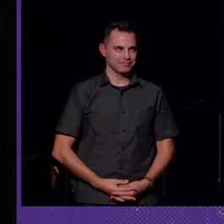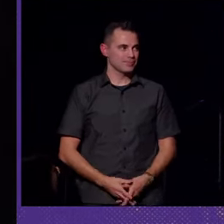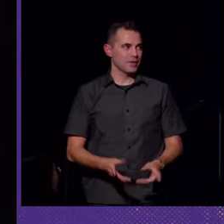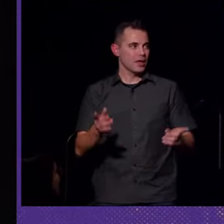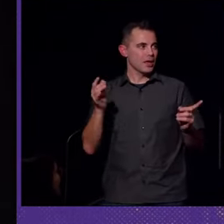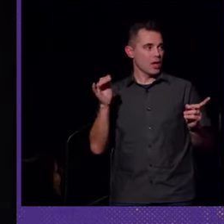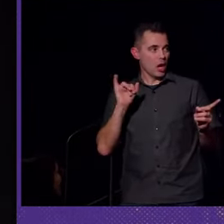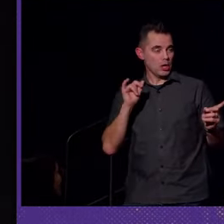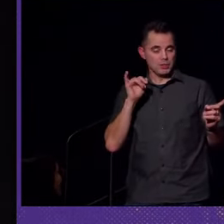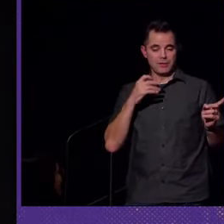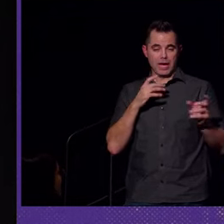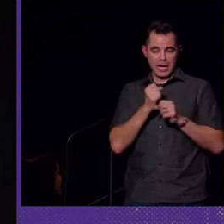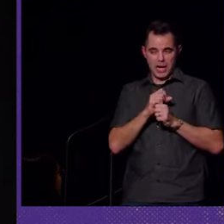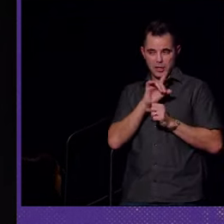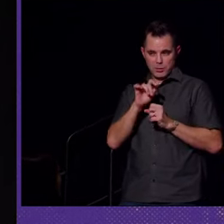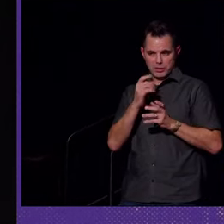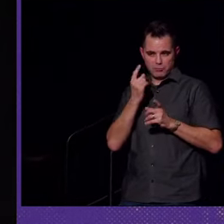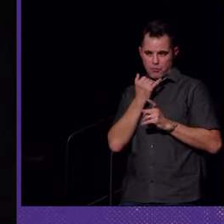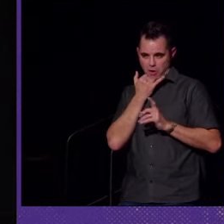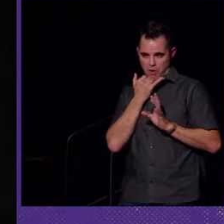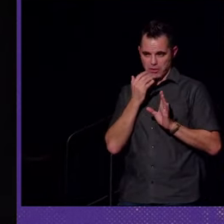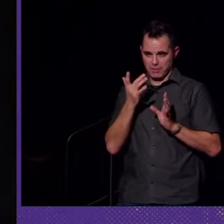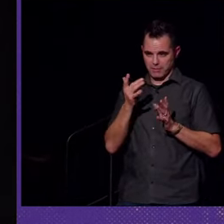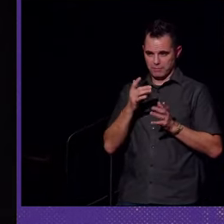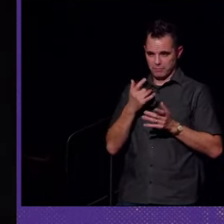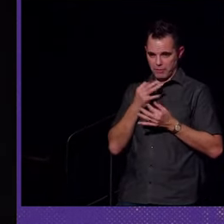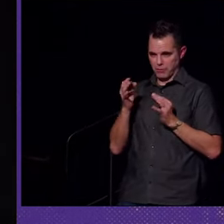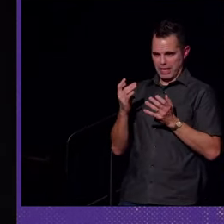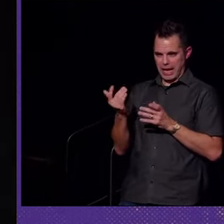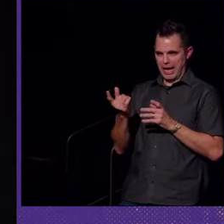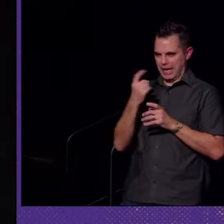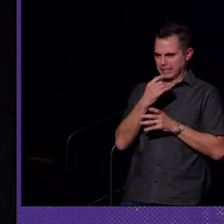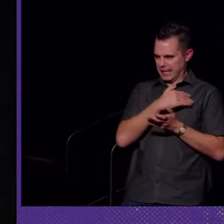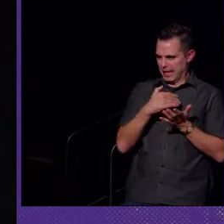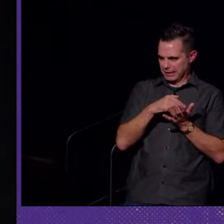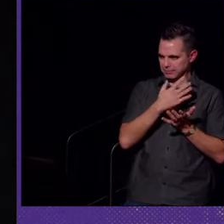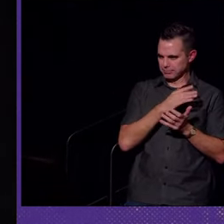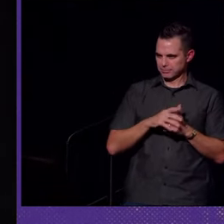Also, if I got the question wrong, feel free to ask again.